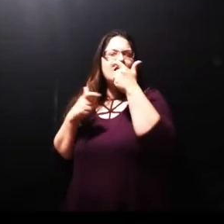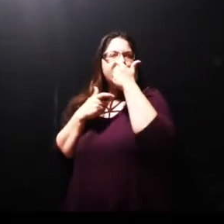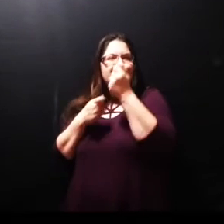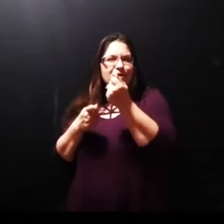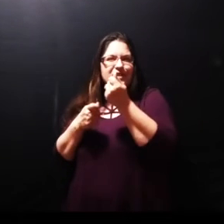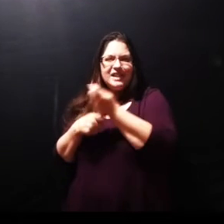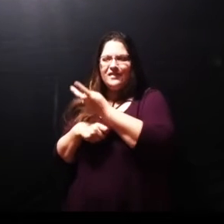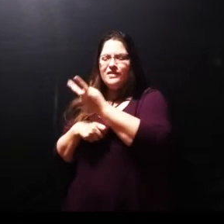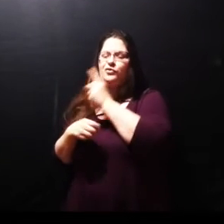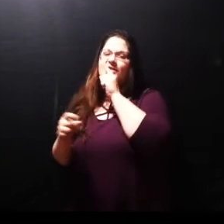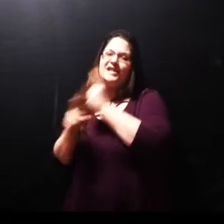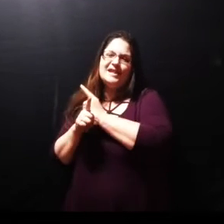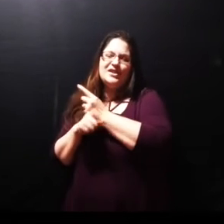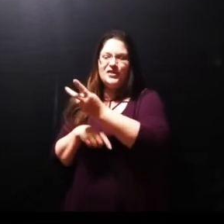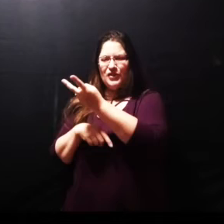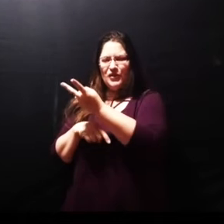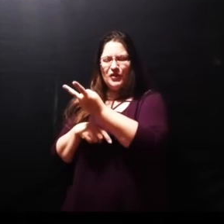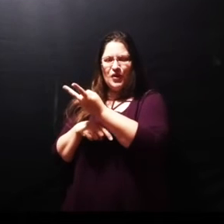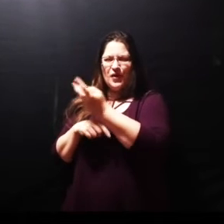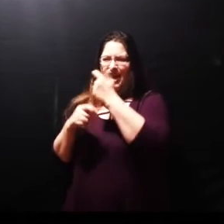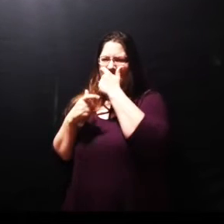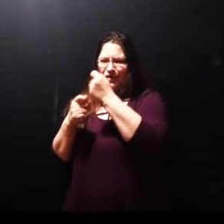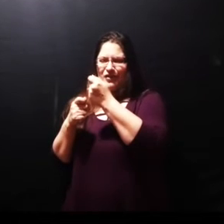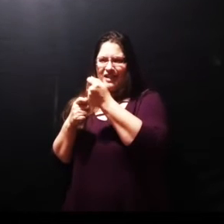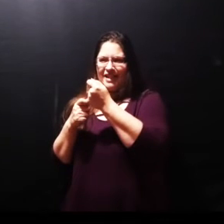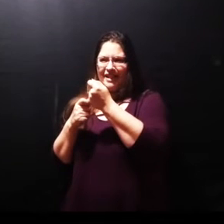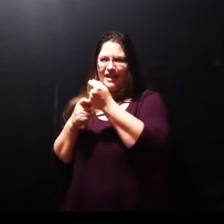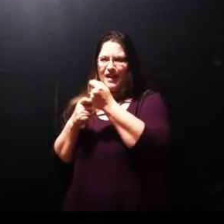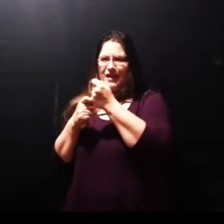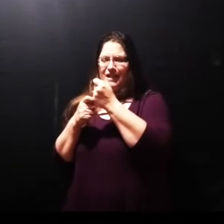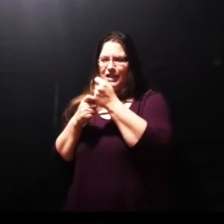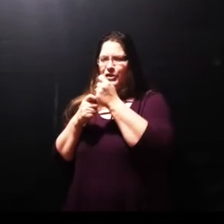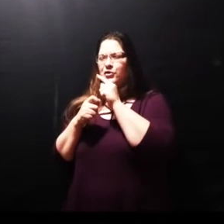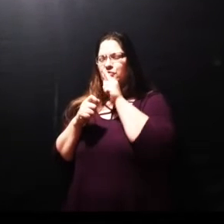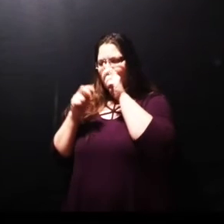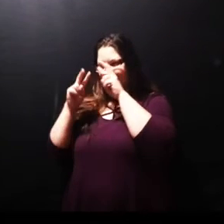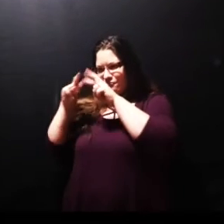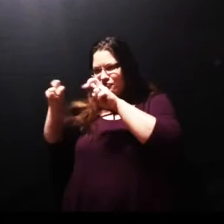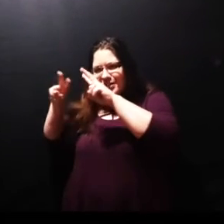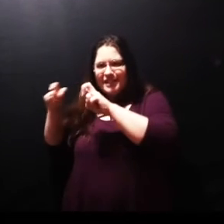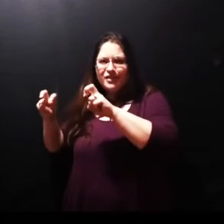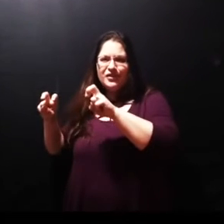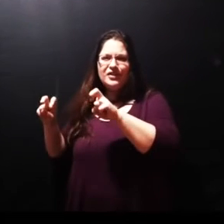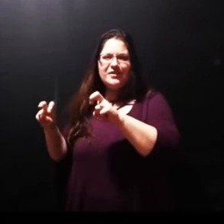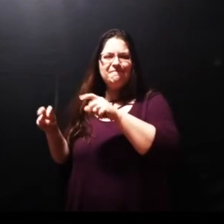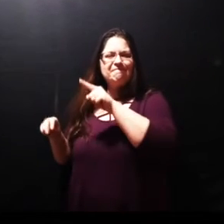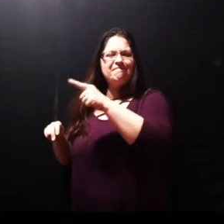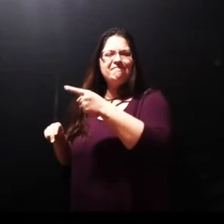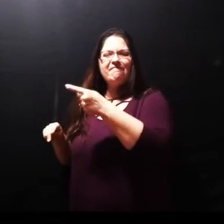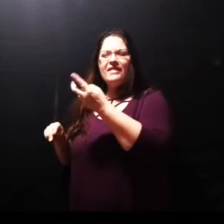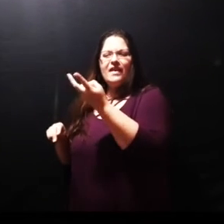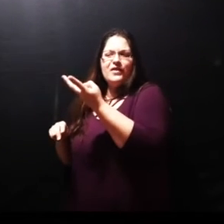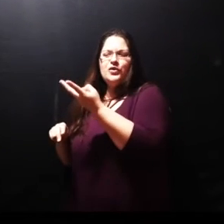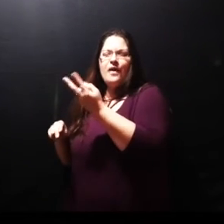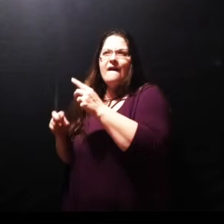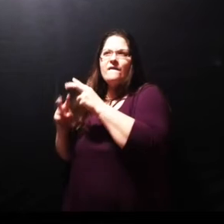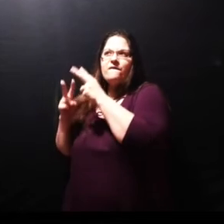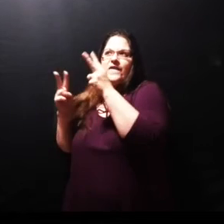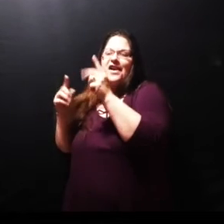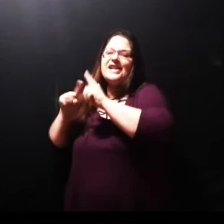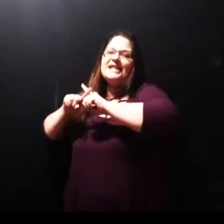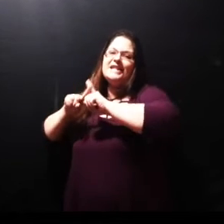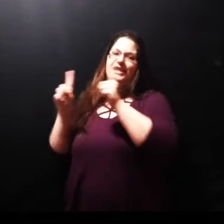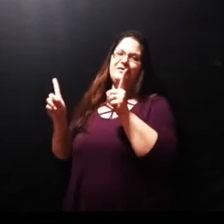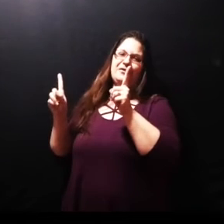such an interesting study they're so different as sisters you may remember an